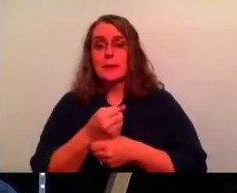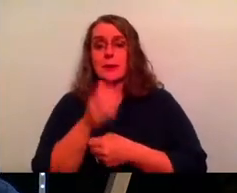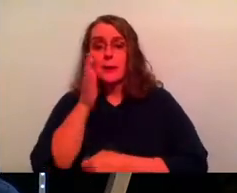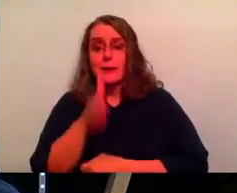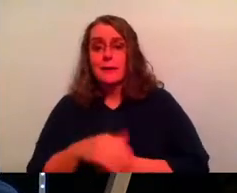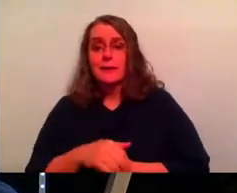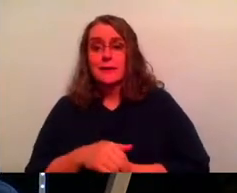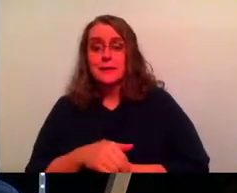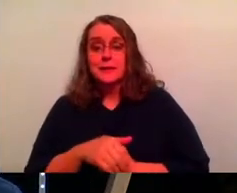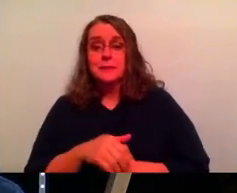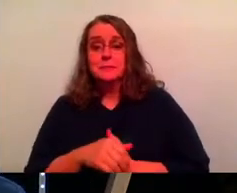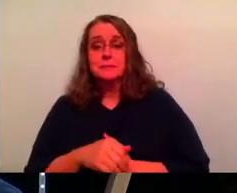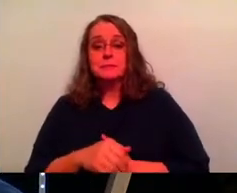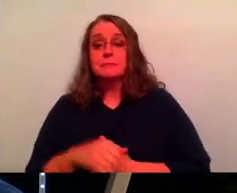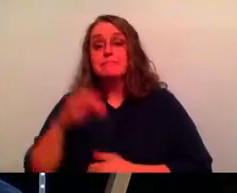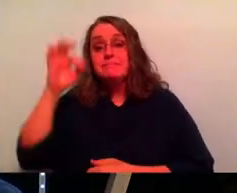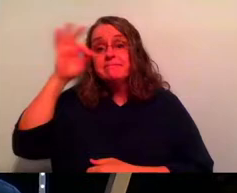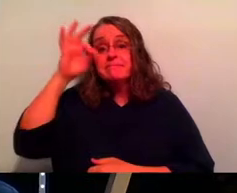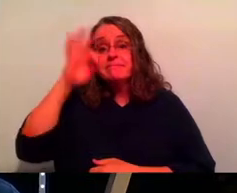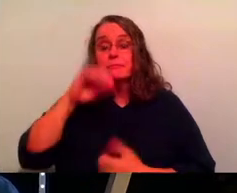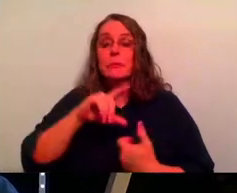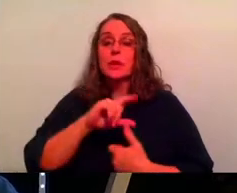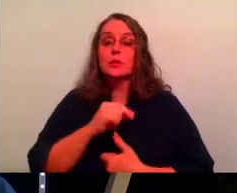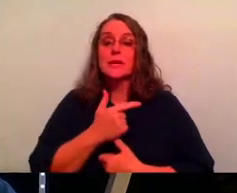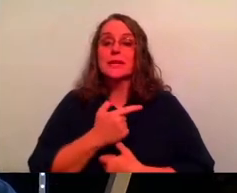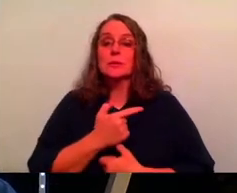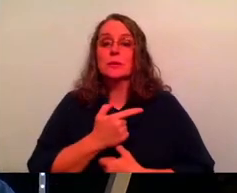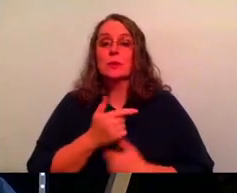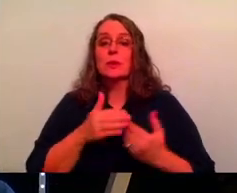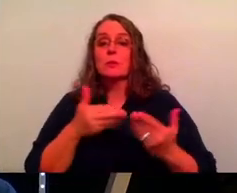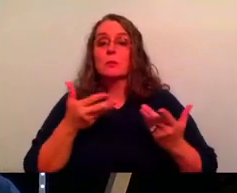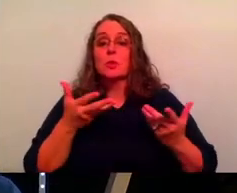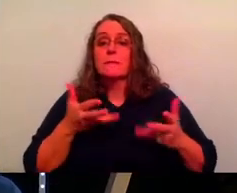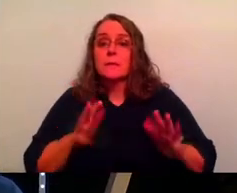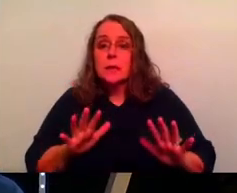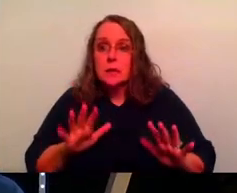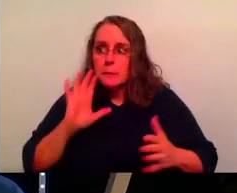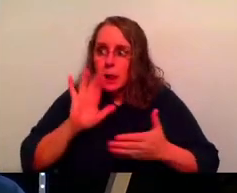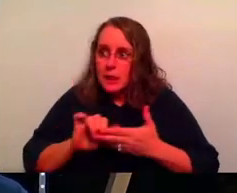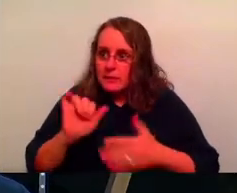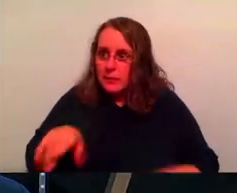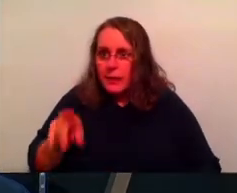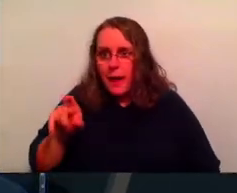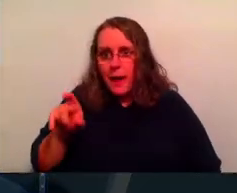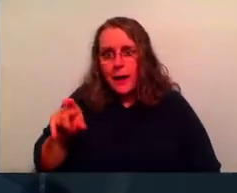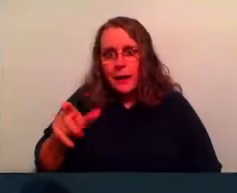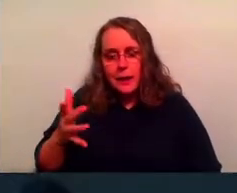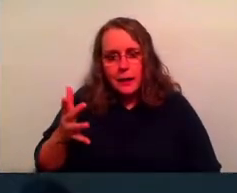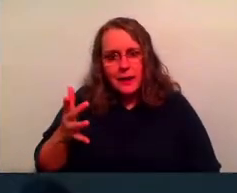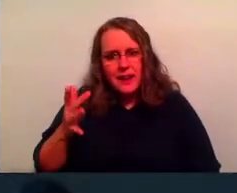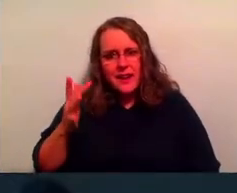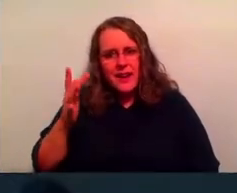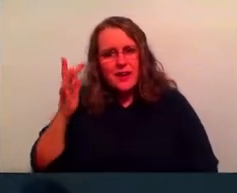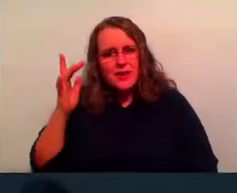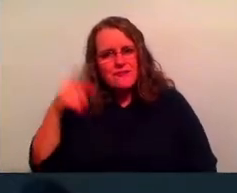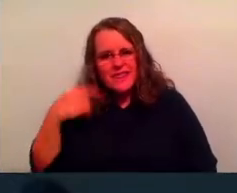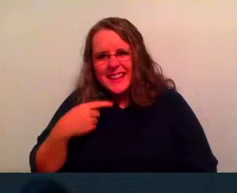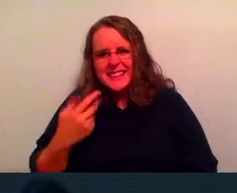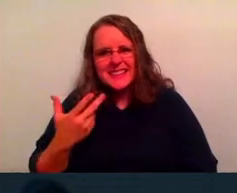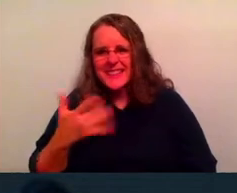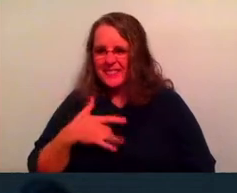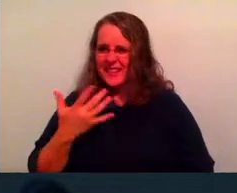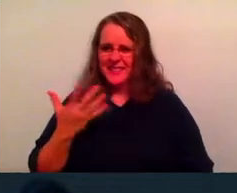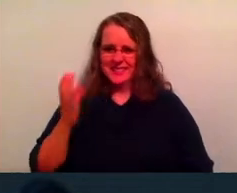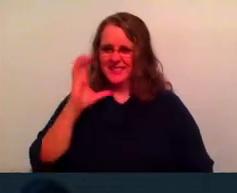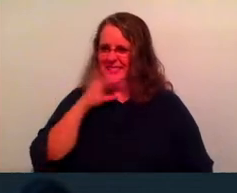you didn't know, 2021 is almost over. Can you believe that? Is that insane or what? Like